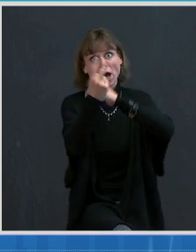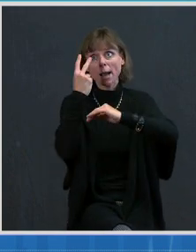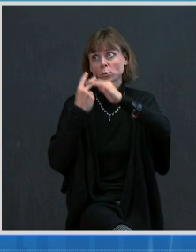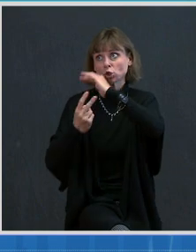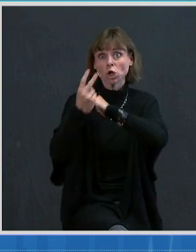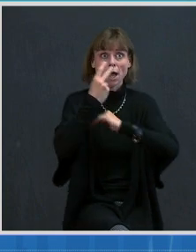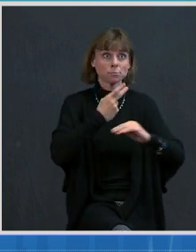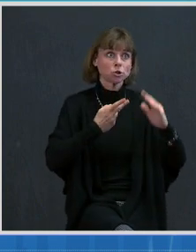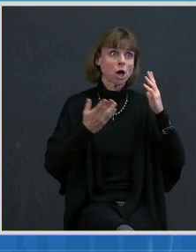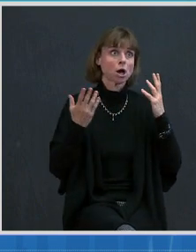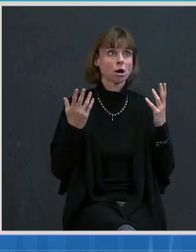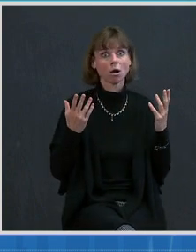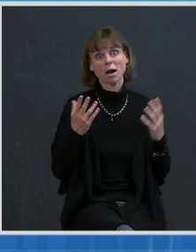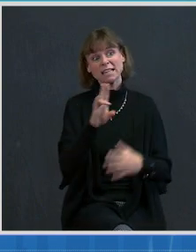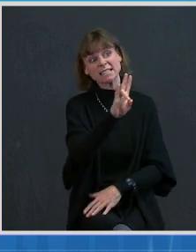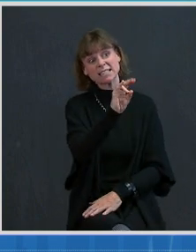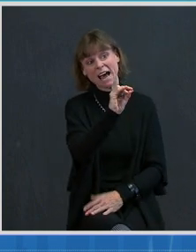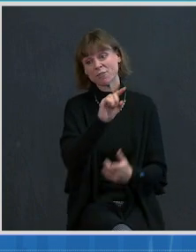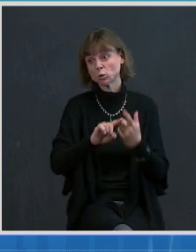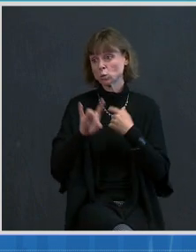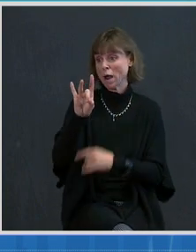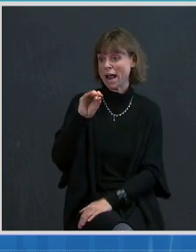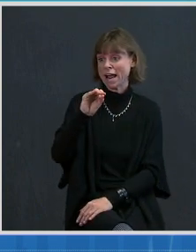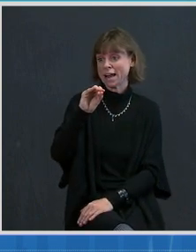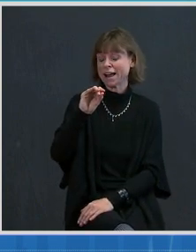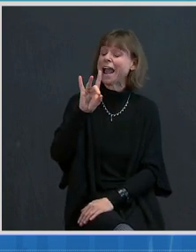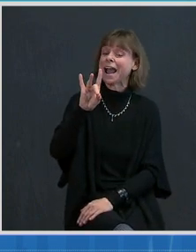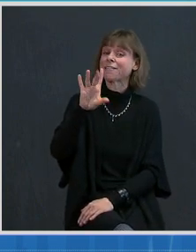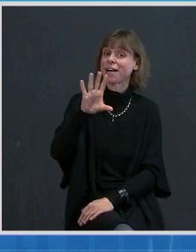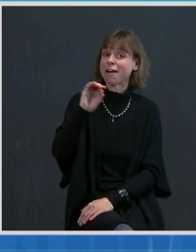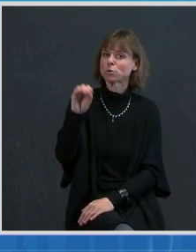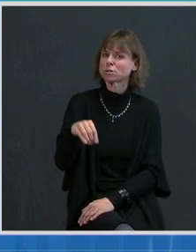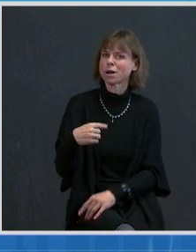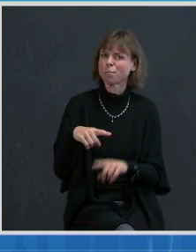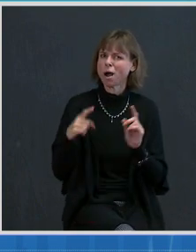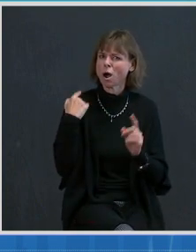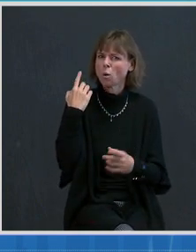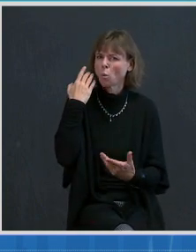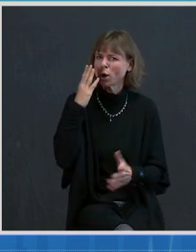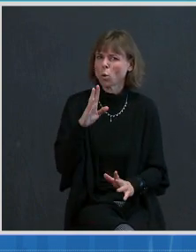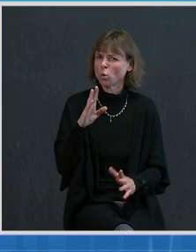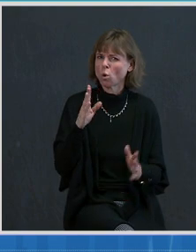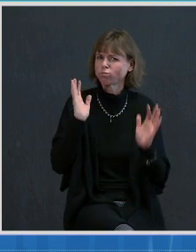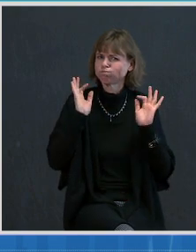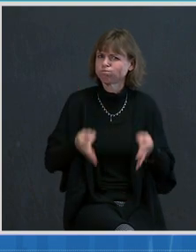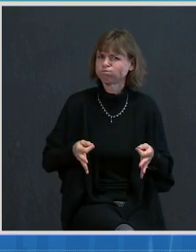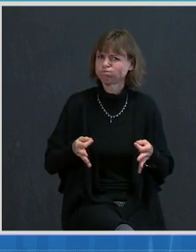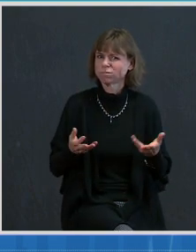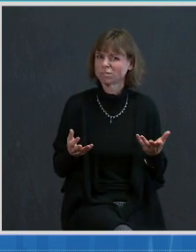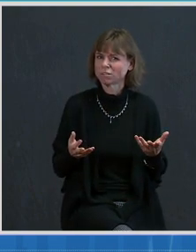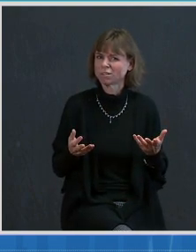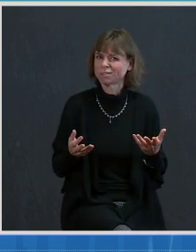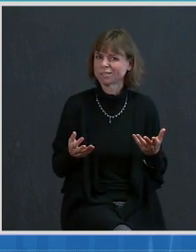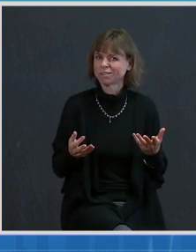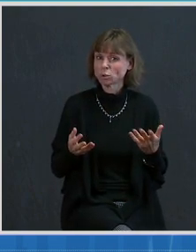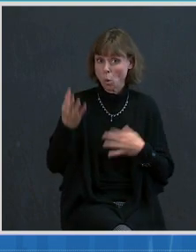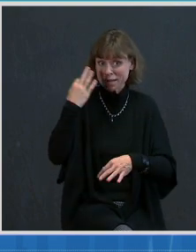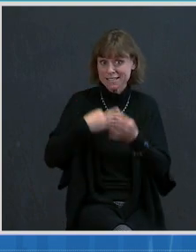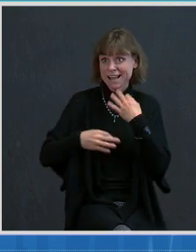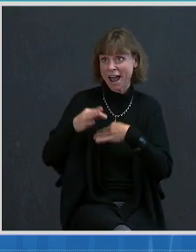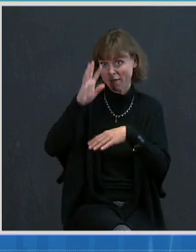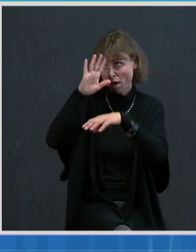some to somewhere between 70 and 85 percent. But we don't know that for sure. So rather than fixating on that,